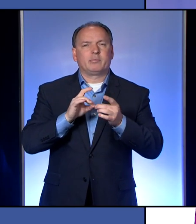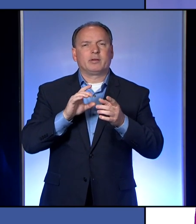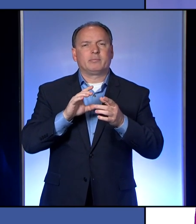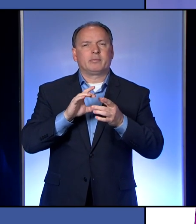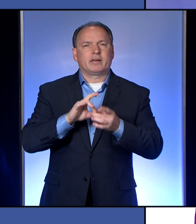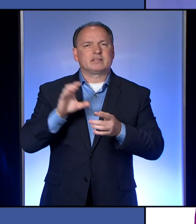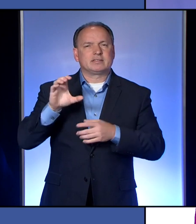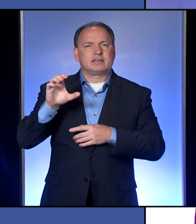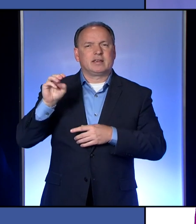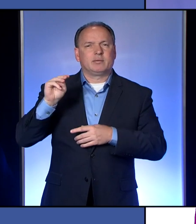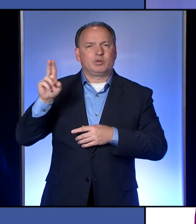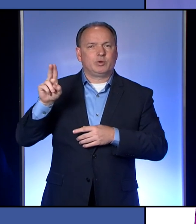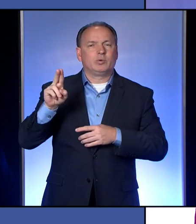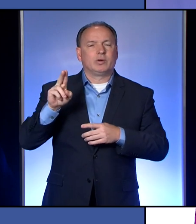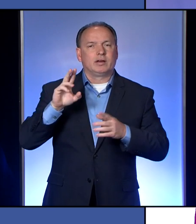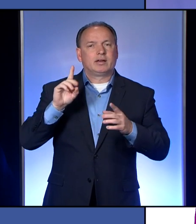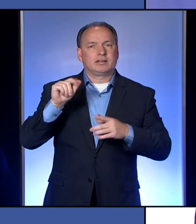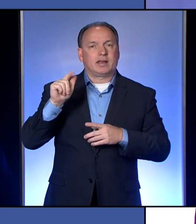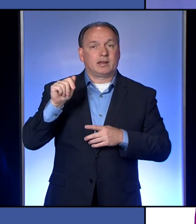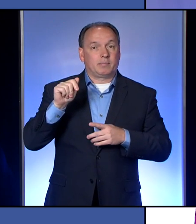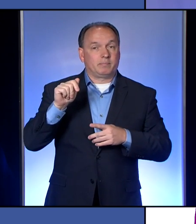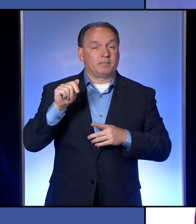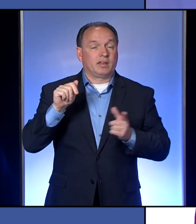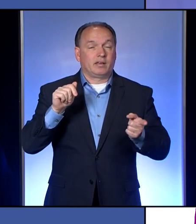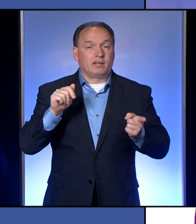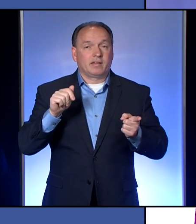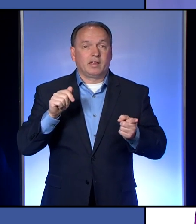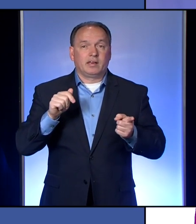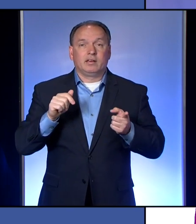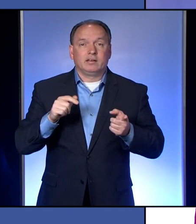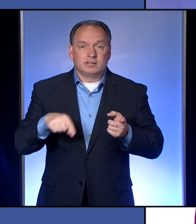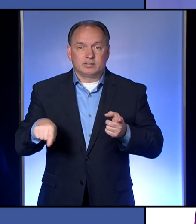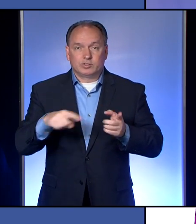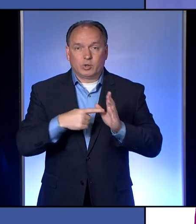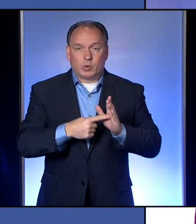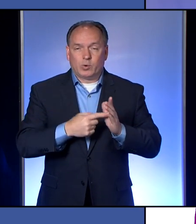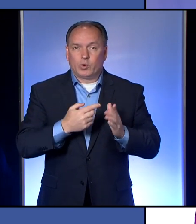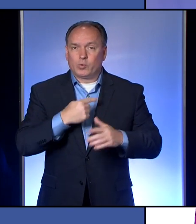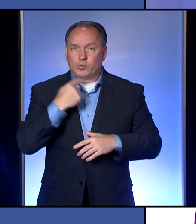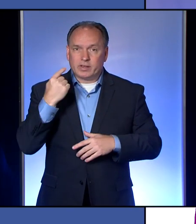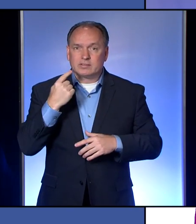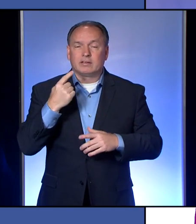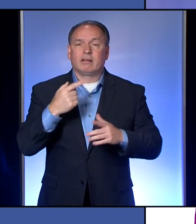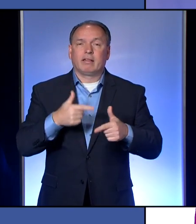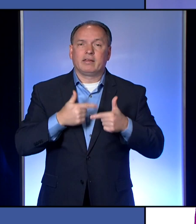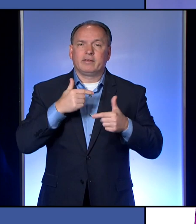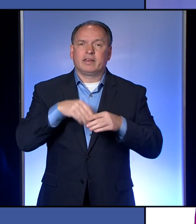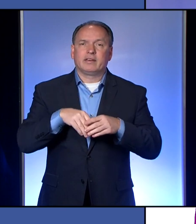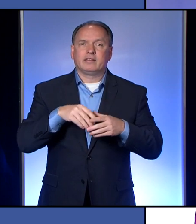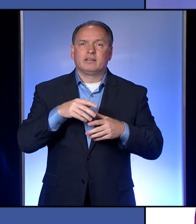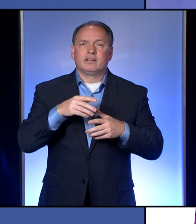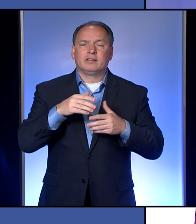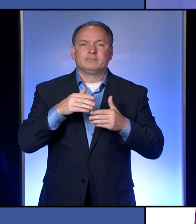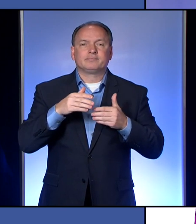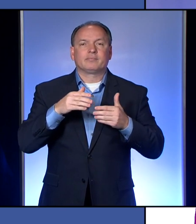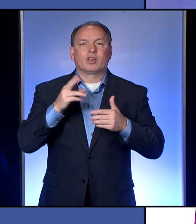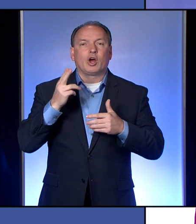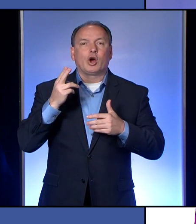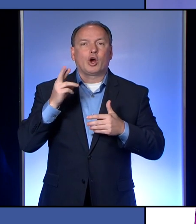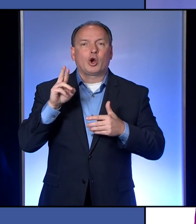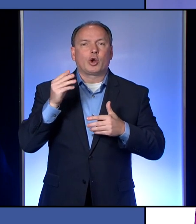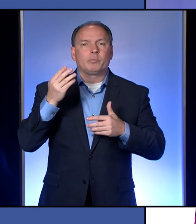using and, and one of the risks for COVID-19 is living in an urban setting because people live closer together.